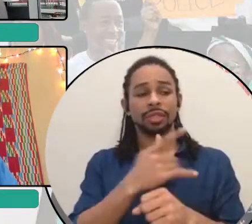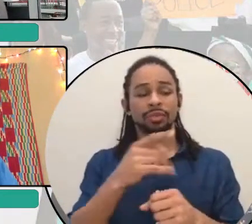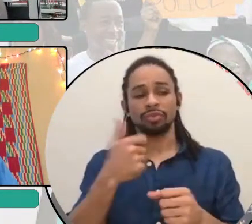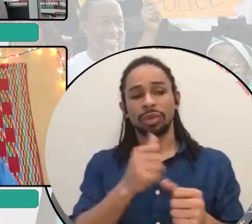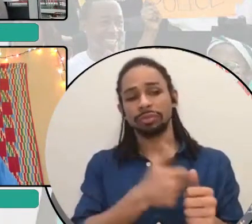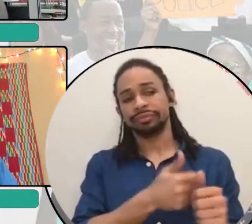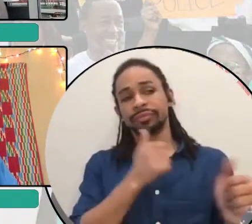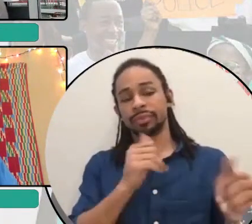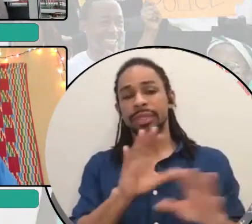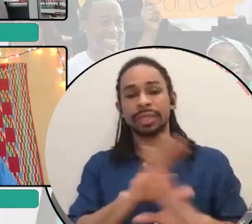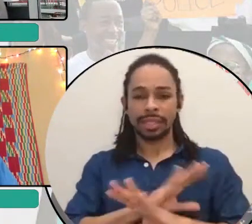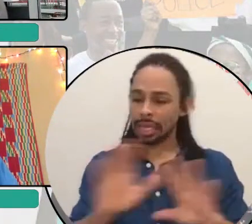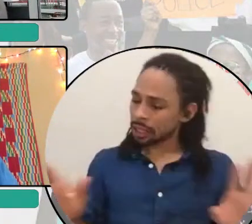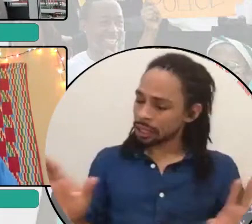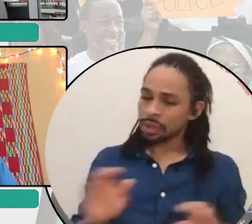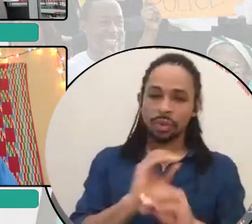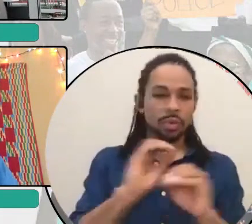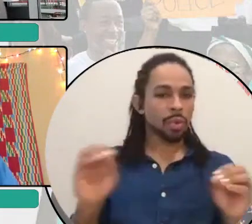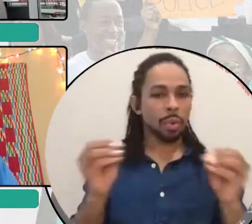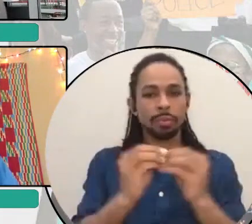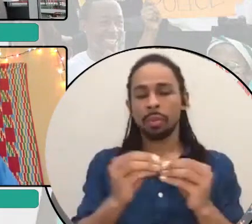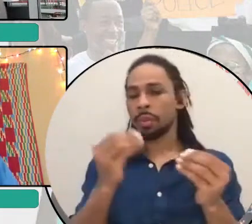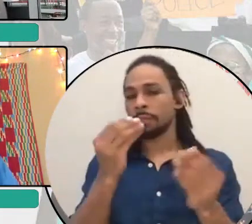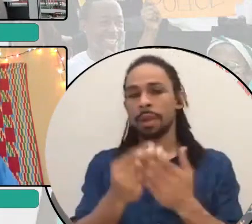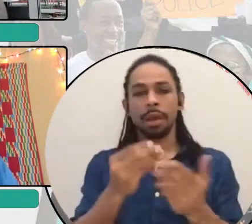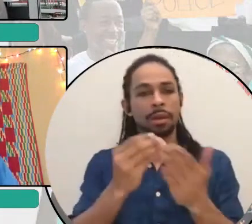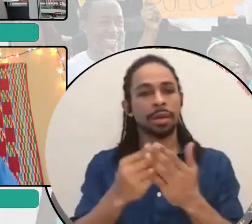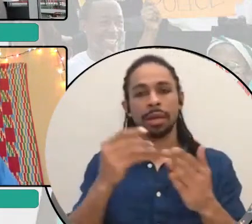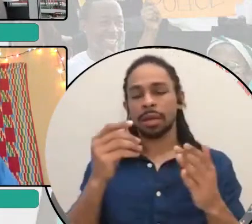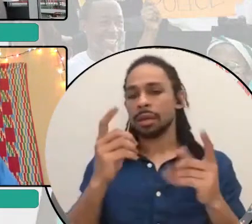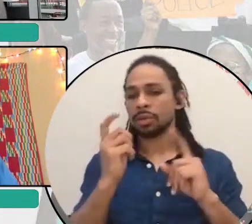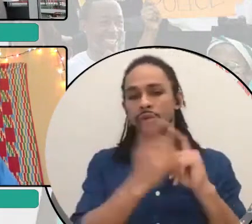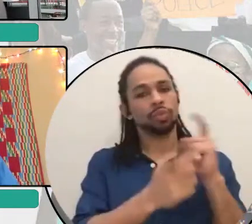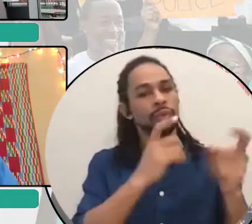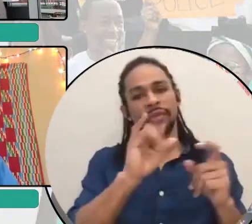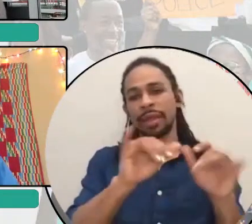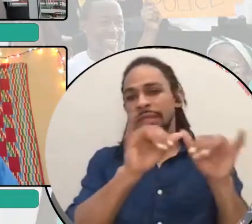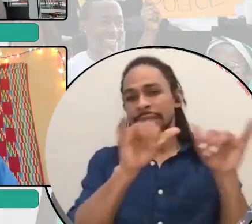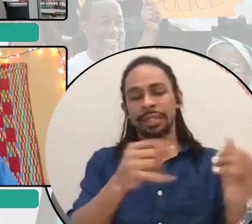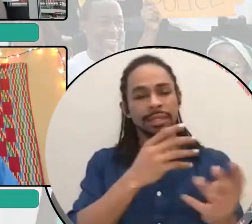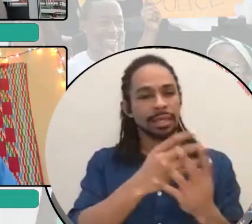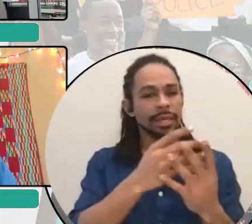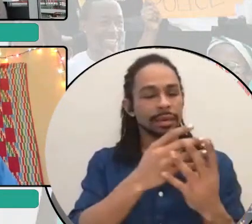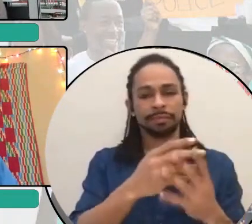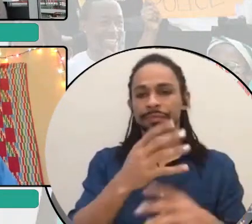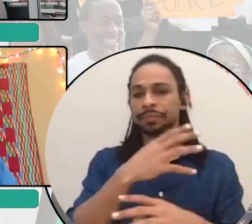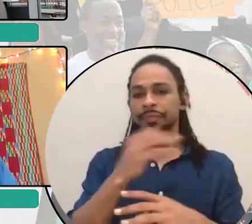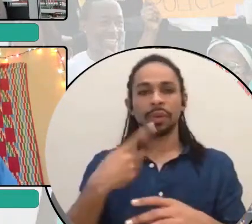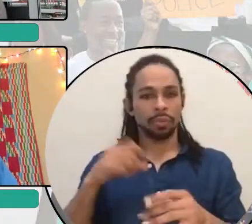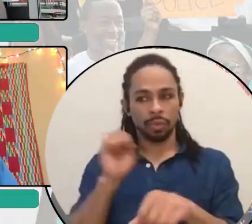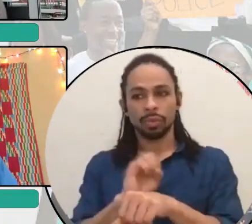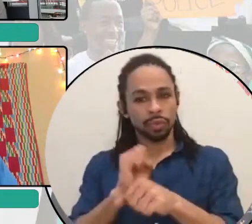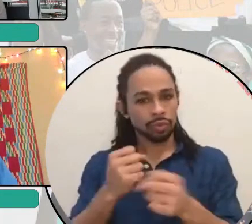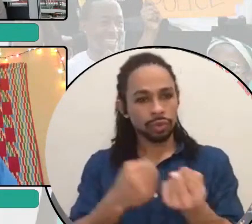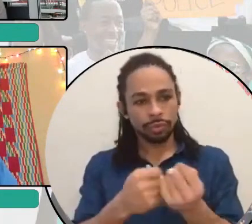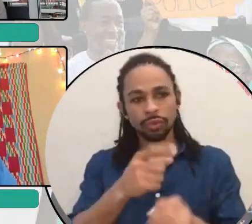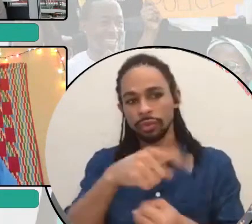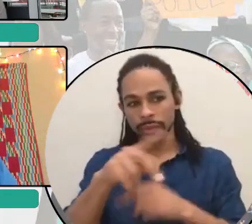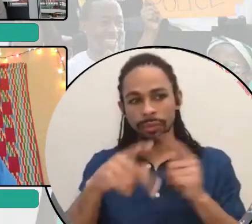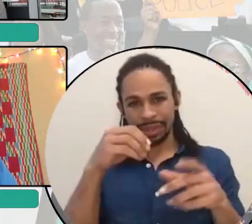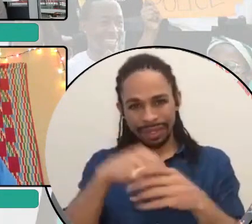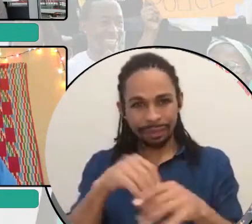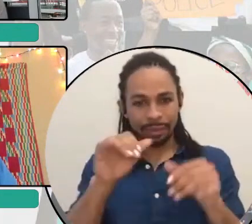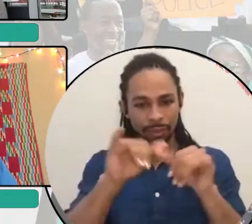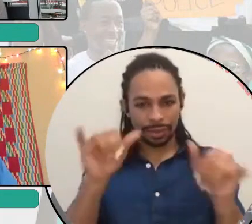another penny, not another brick towards this system. While of course we work to support people who are in the system now, and we work towards